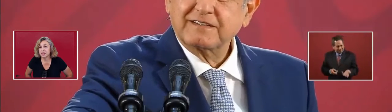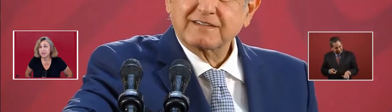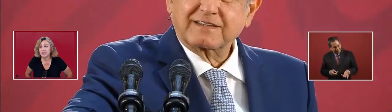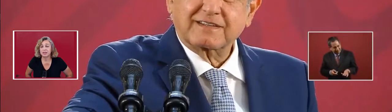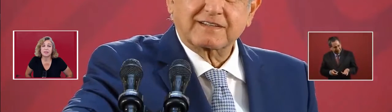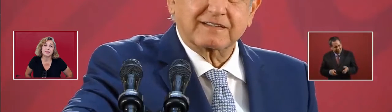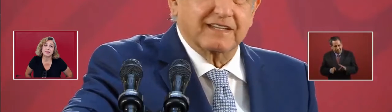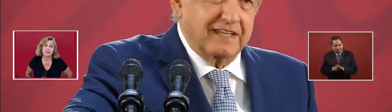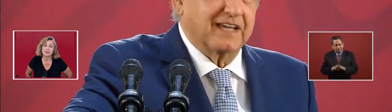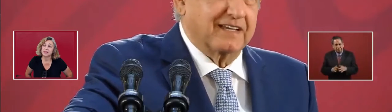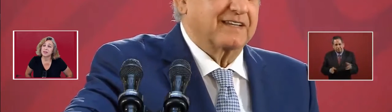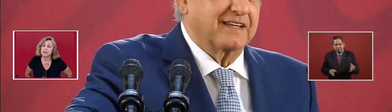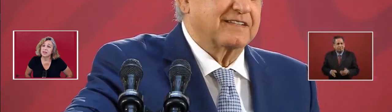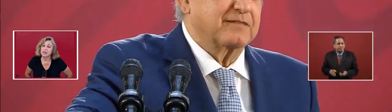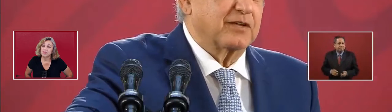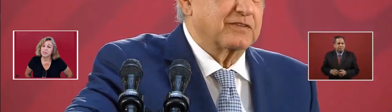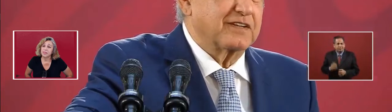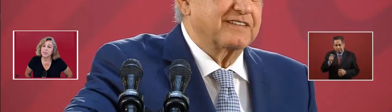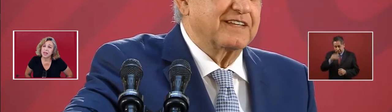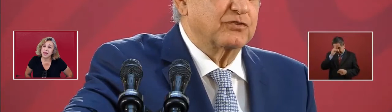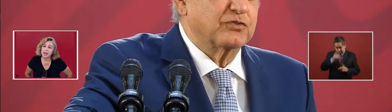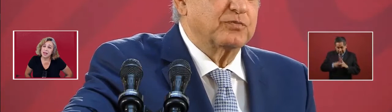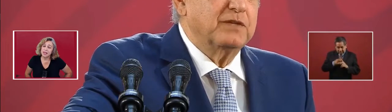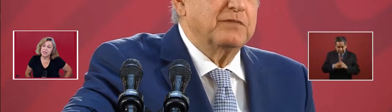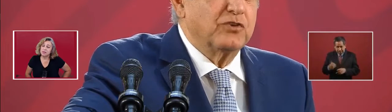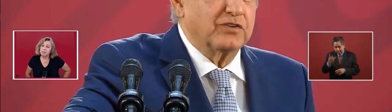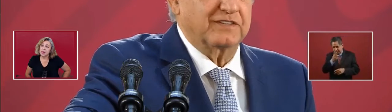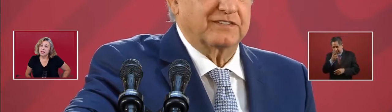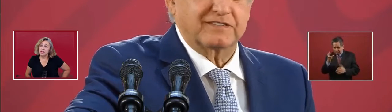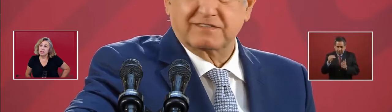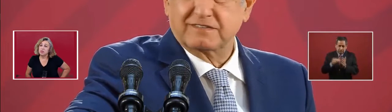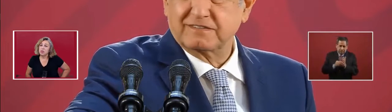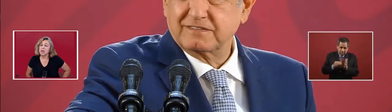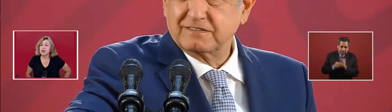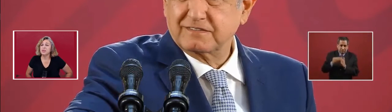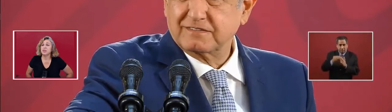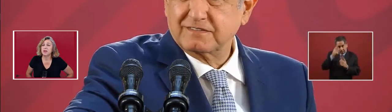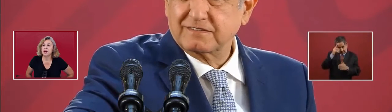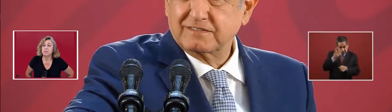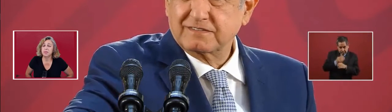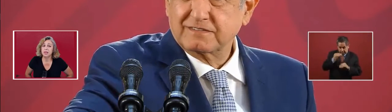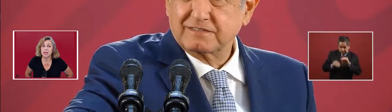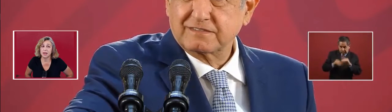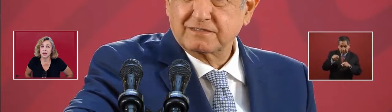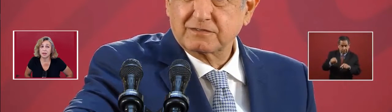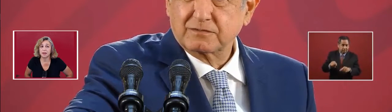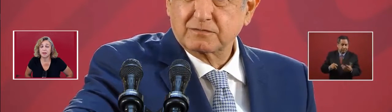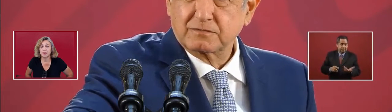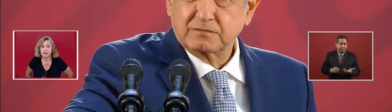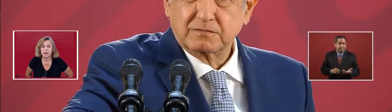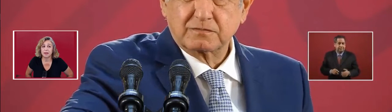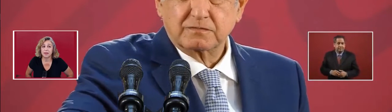Imagine. Imagine. Imagine. They had estimated $300 million.